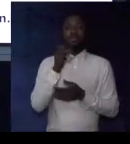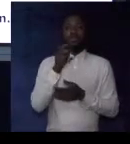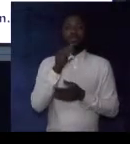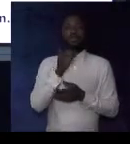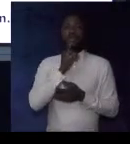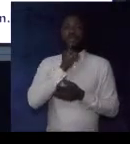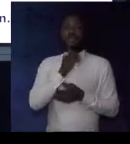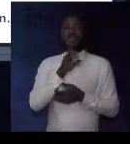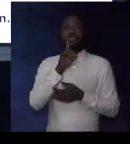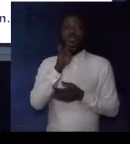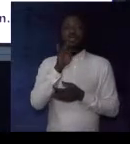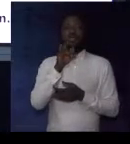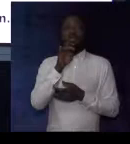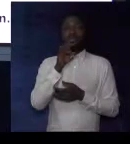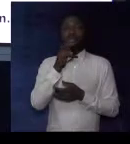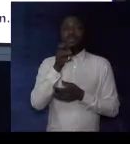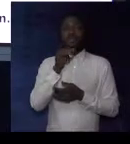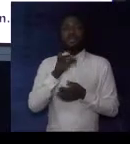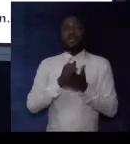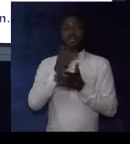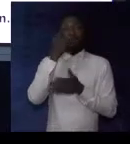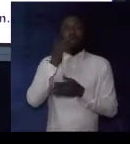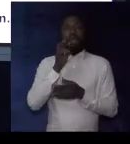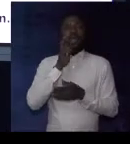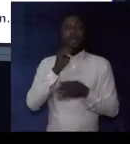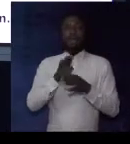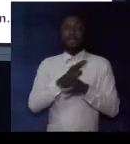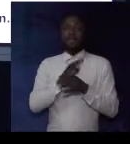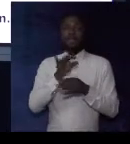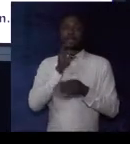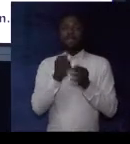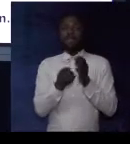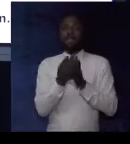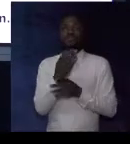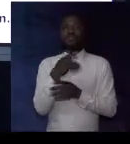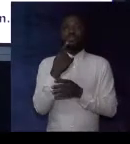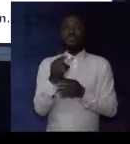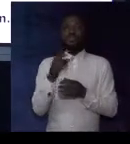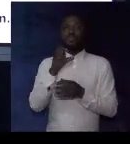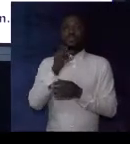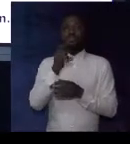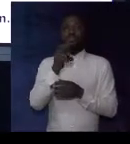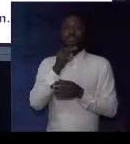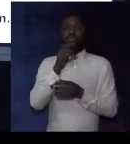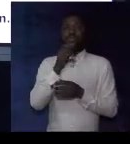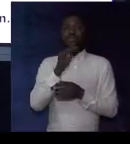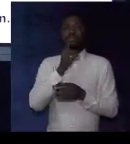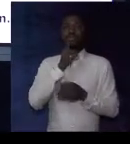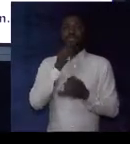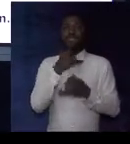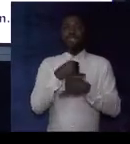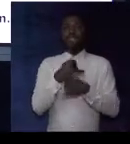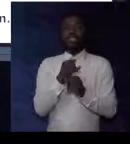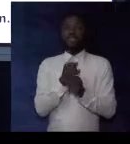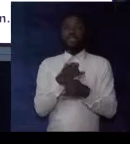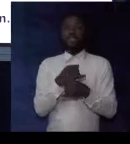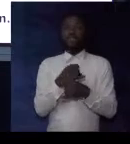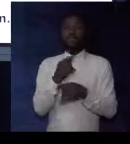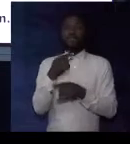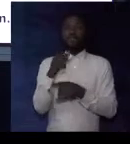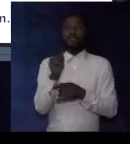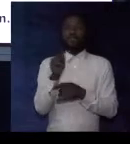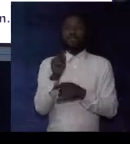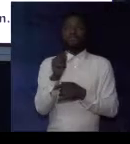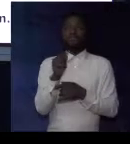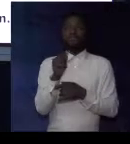Mrs. Chairman is diligent. That is why our business is growing. The synonym for diligent is industrious.